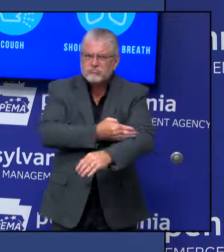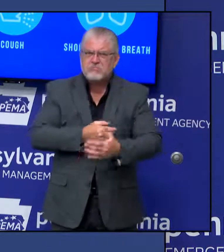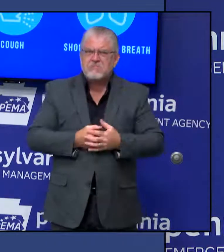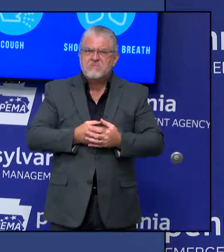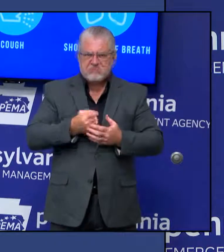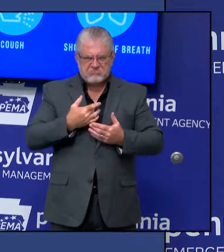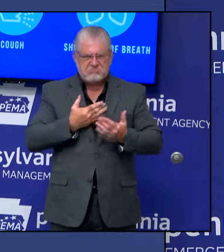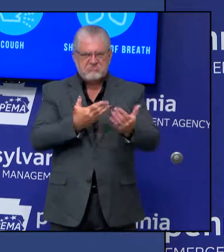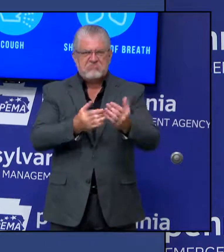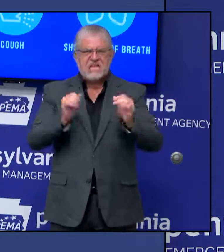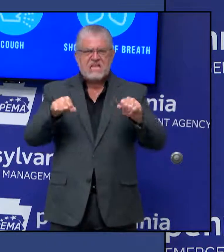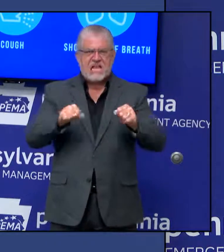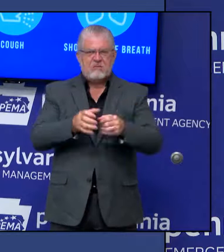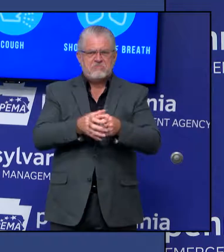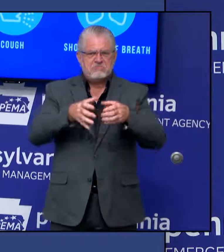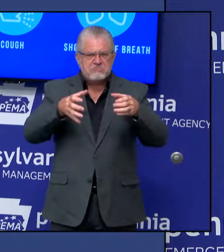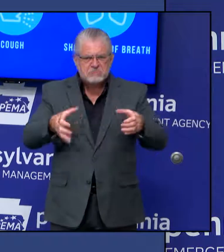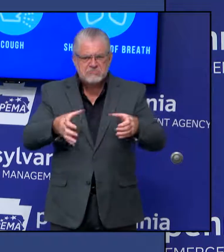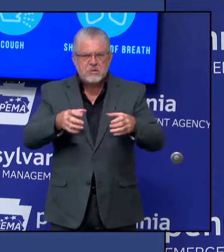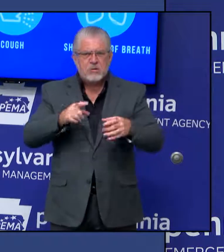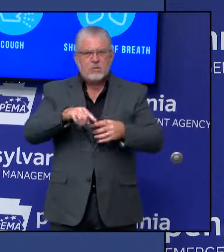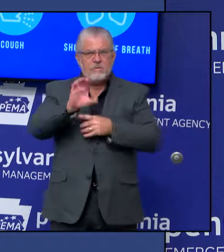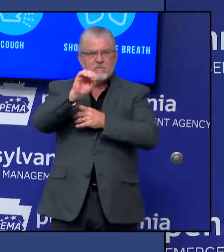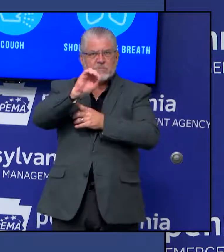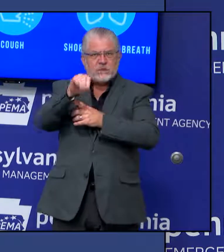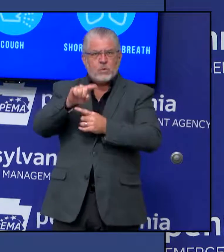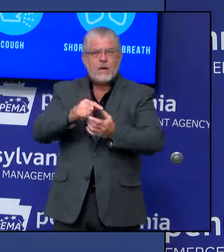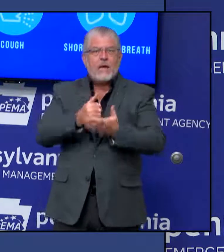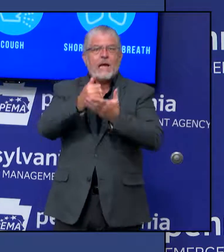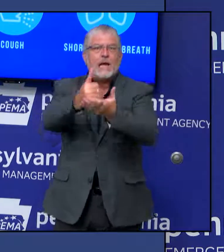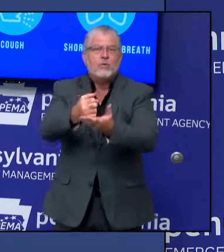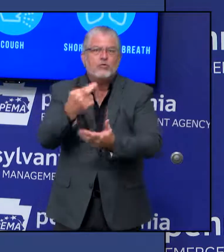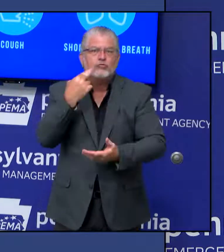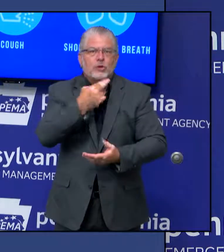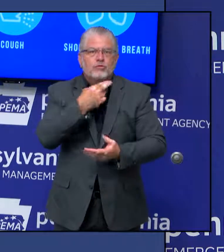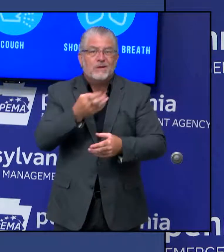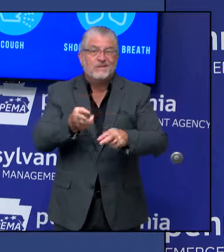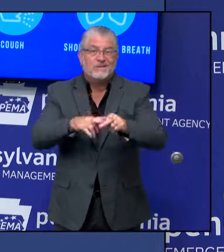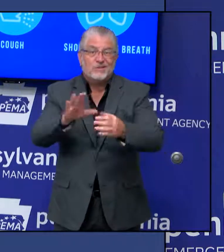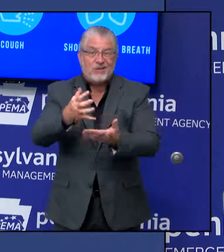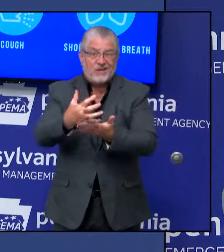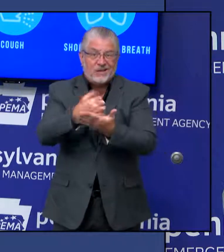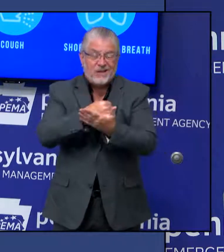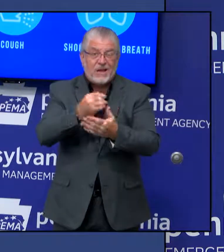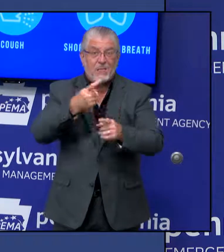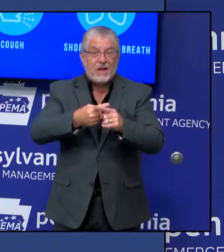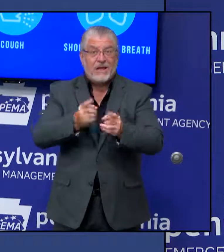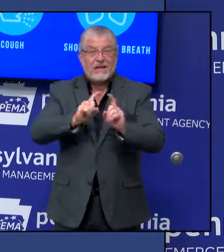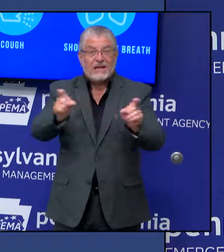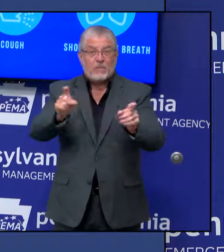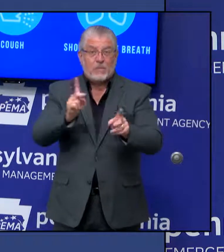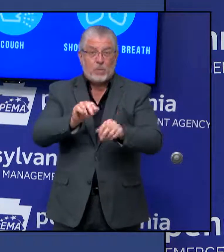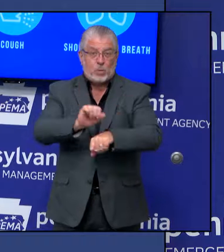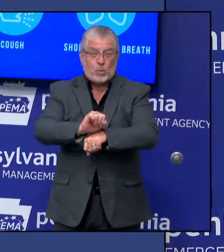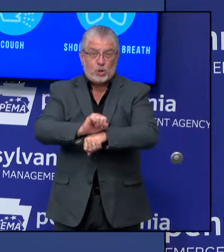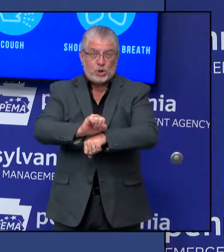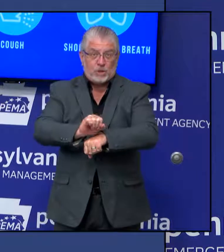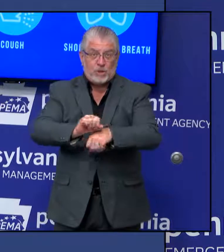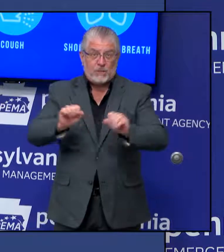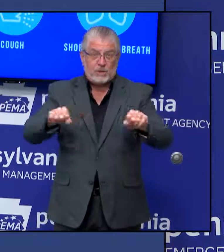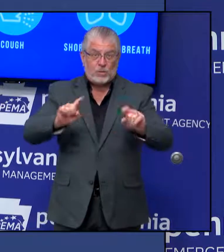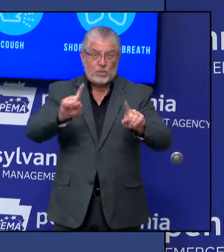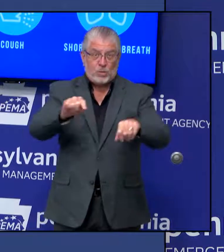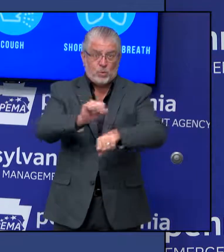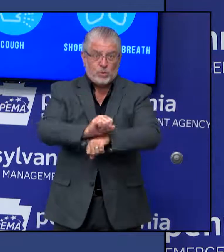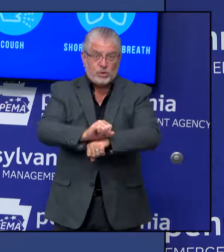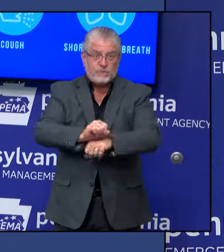help those workers. But we still want to have some mitigation, and that's why we're adding the 10 p.m. last call.